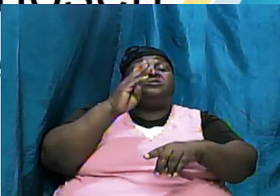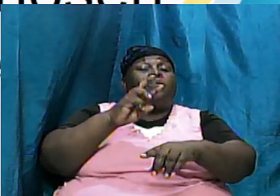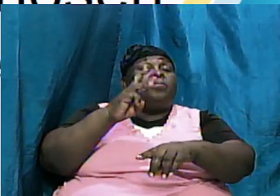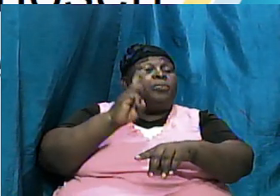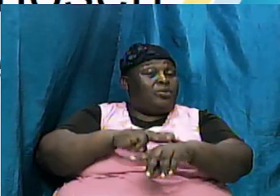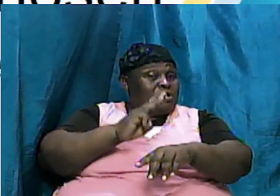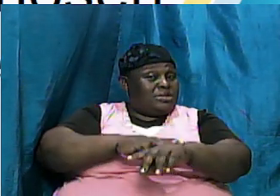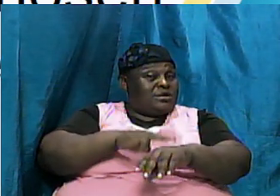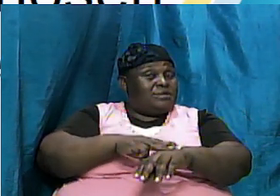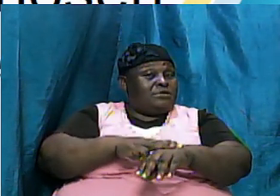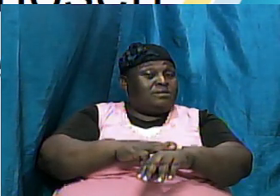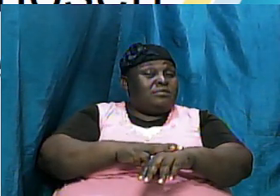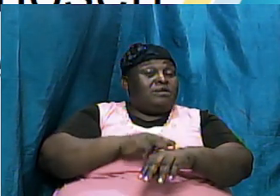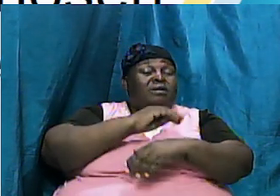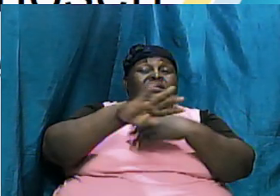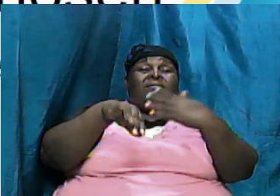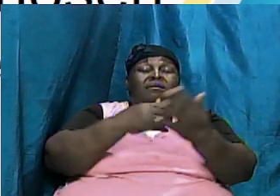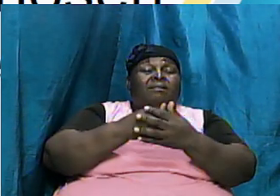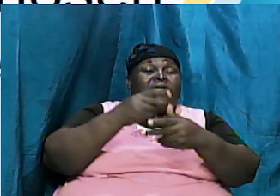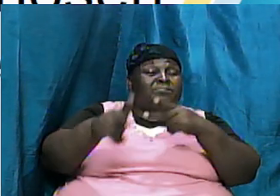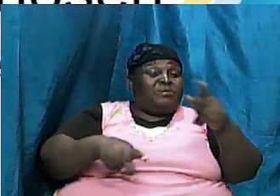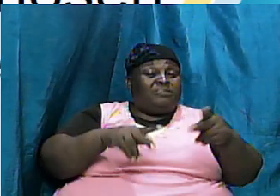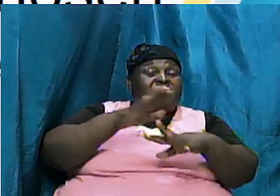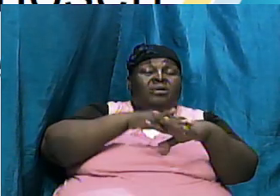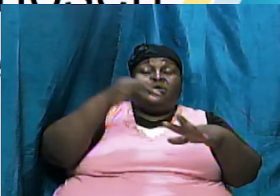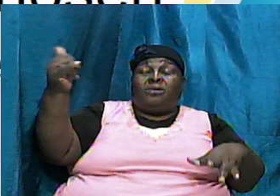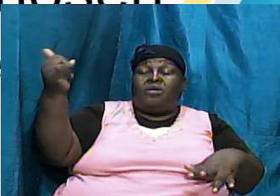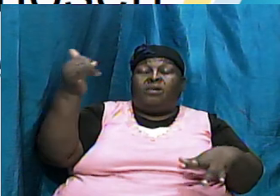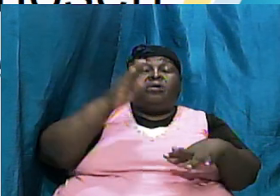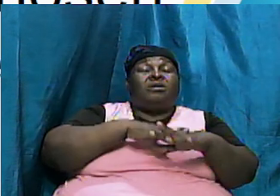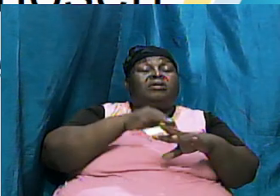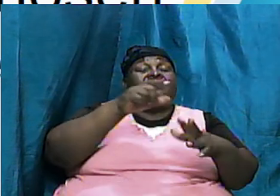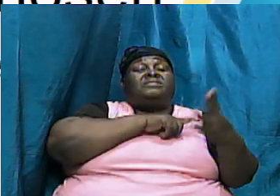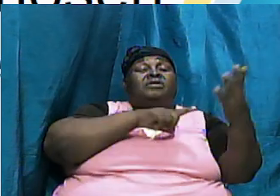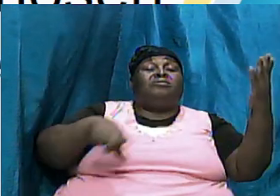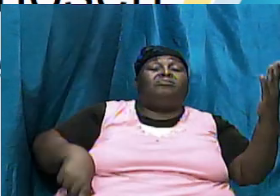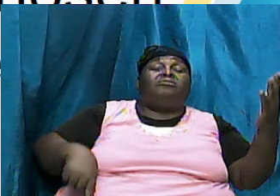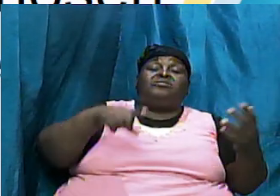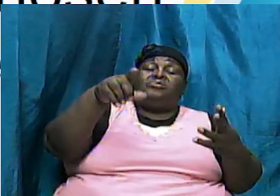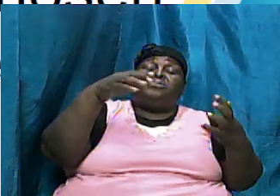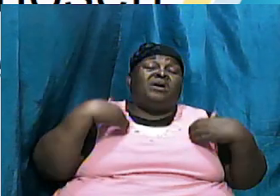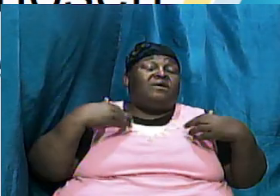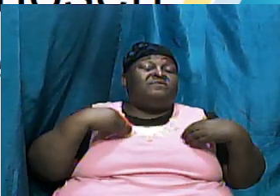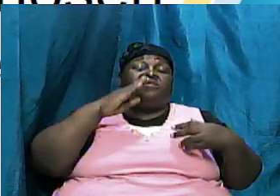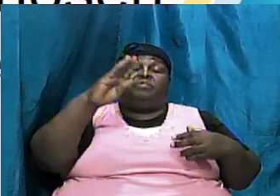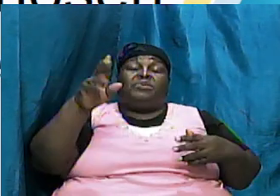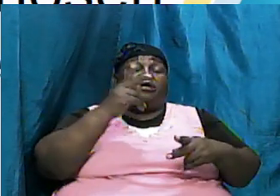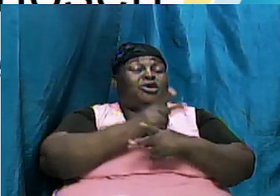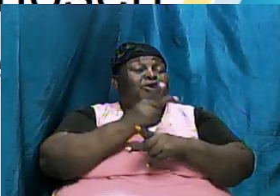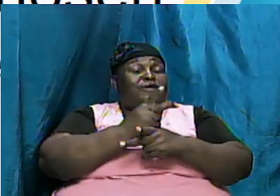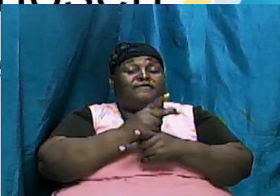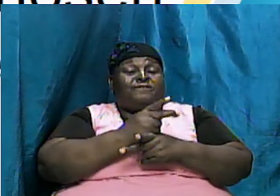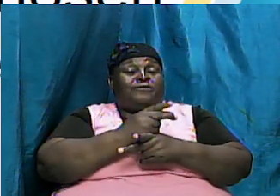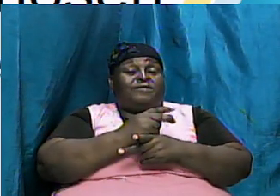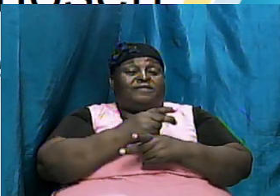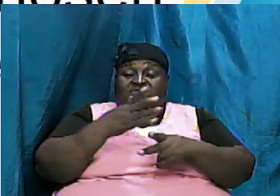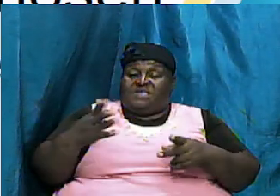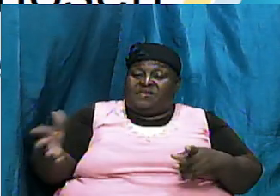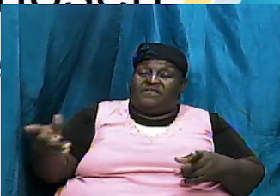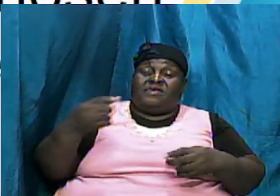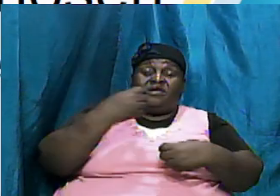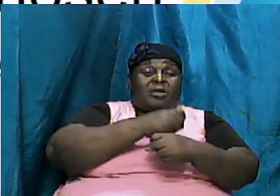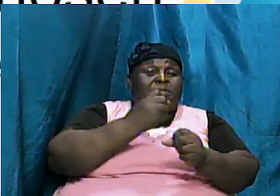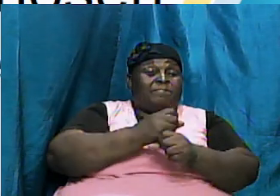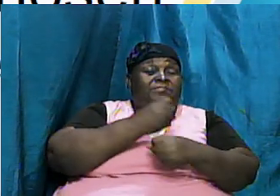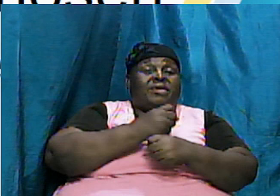all folks that call upon the Lord that you have to be careful be careful of the things that you allow to